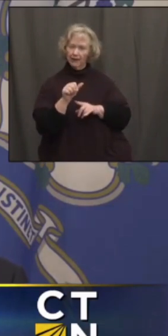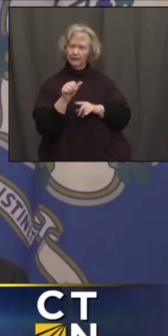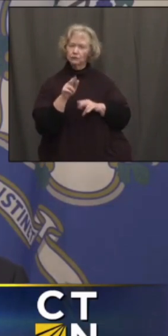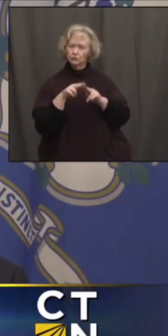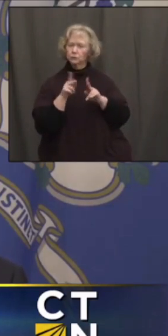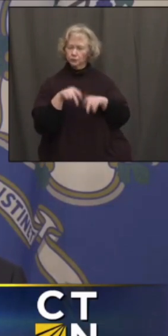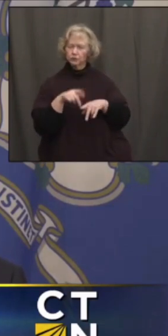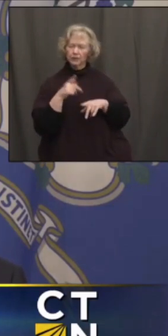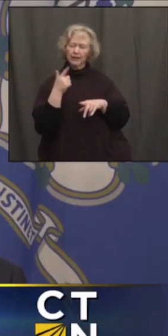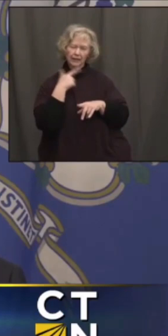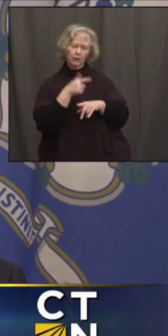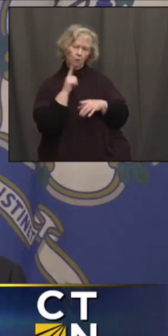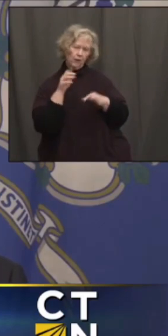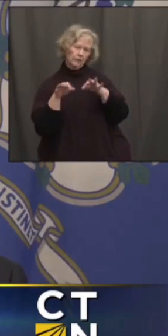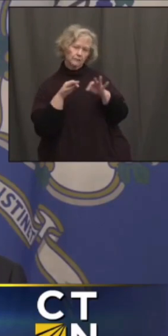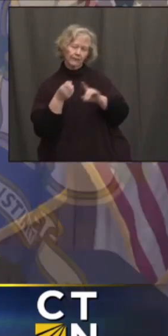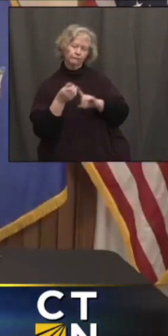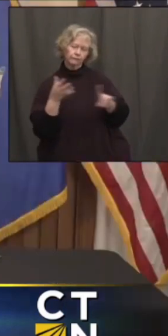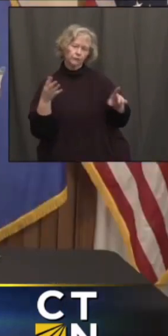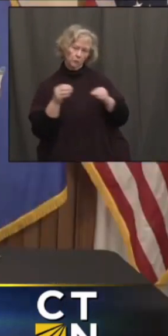his take on this.